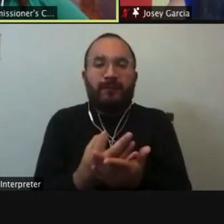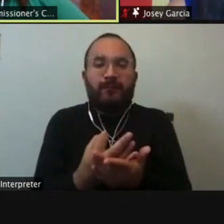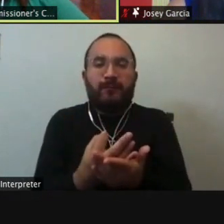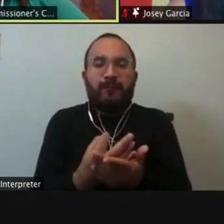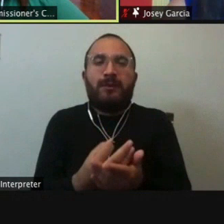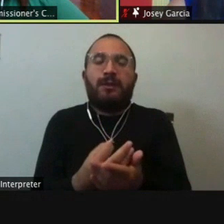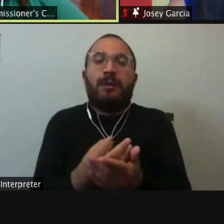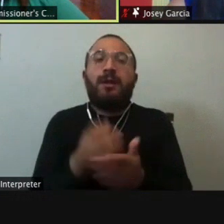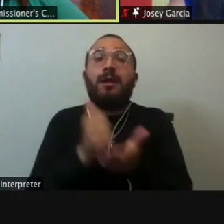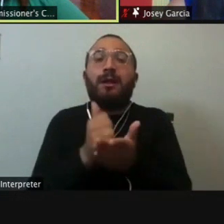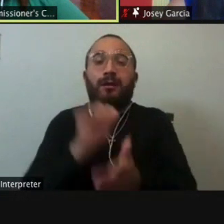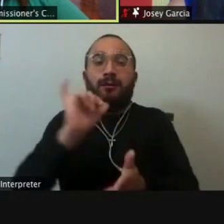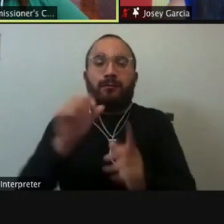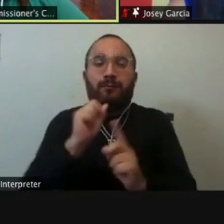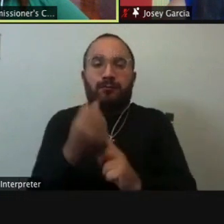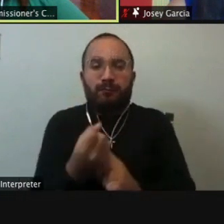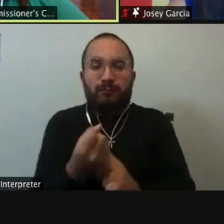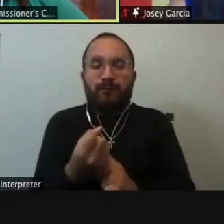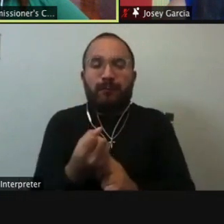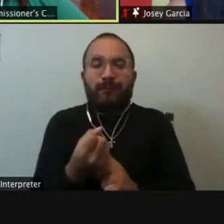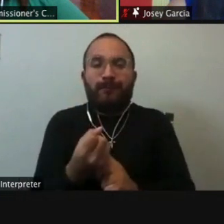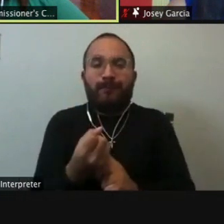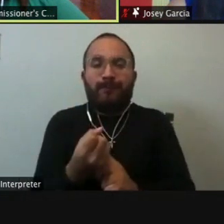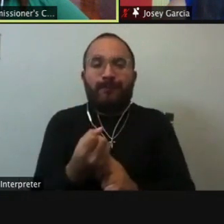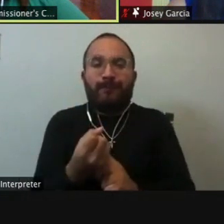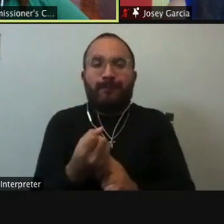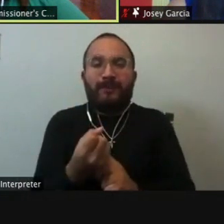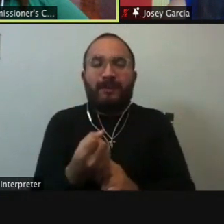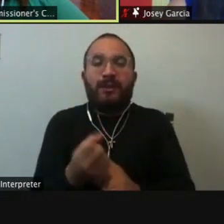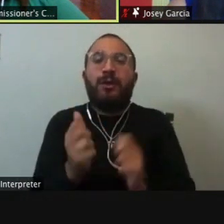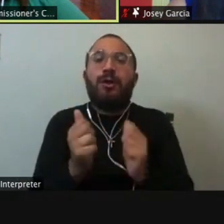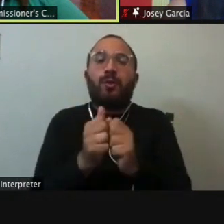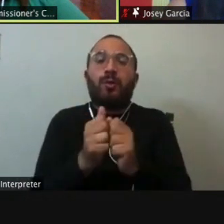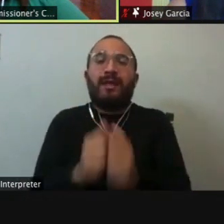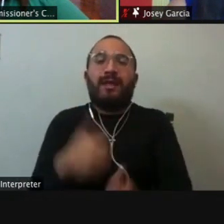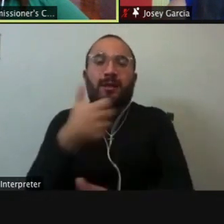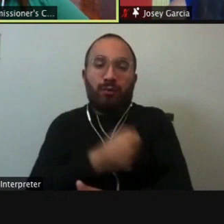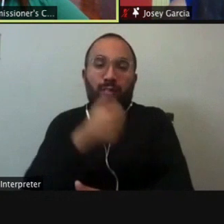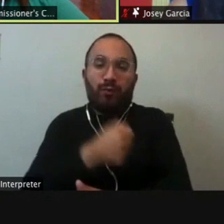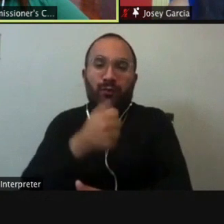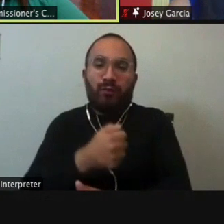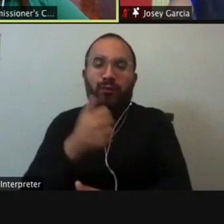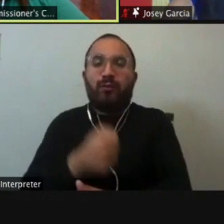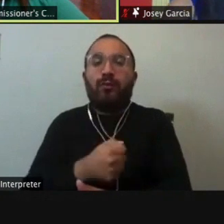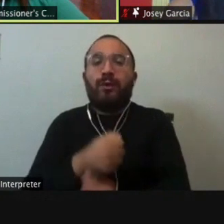We, it was rare to go a shift without having some kind of opiate overdose. So yes, we need the help. And yes, I will help.